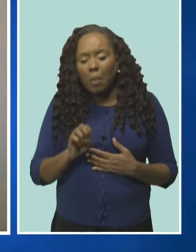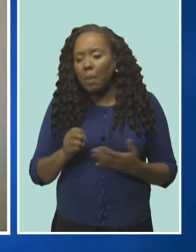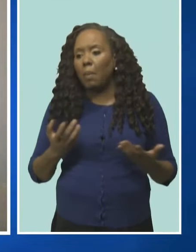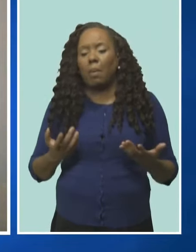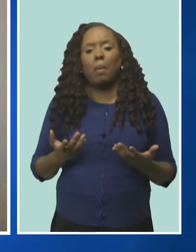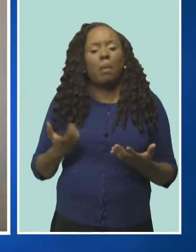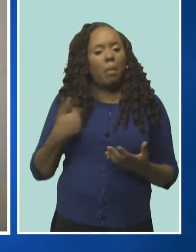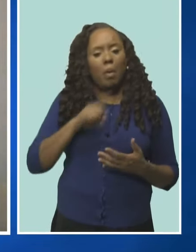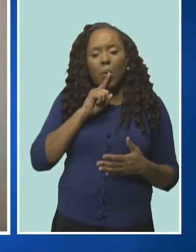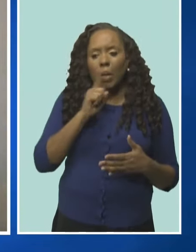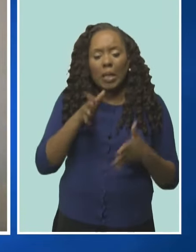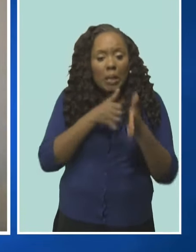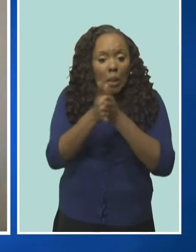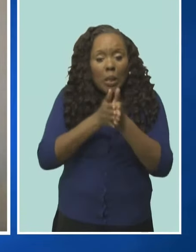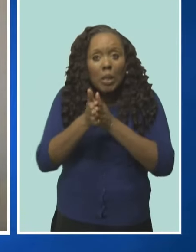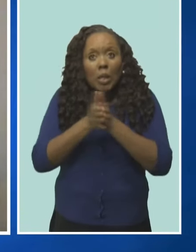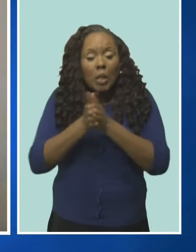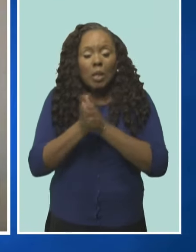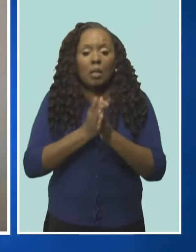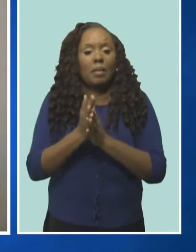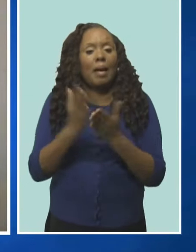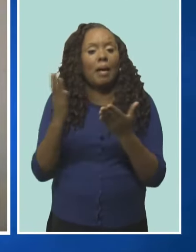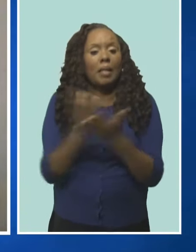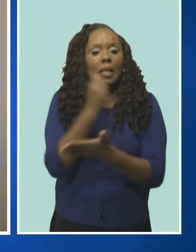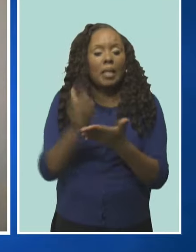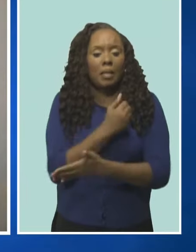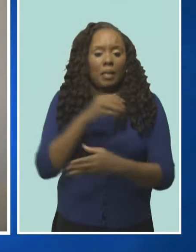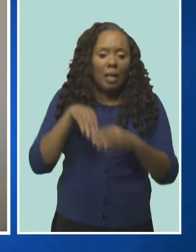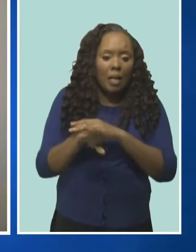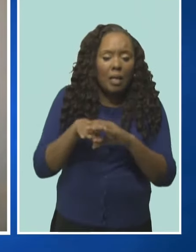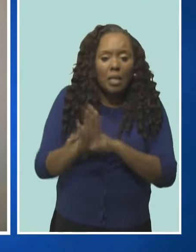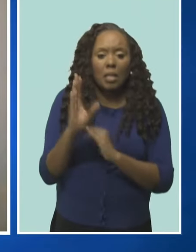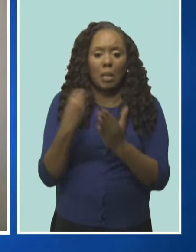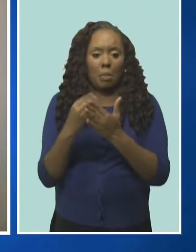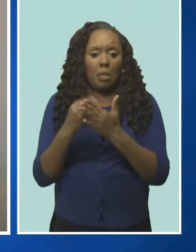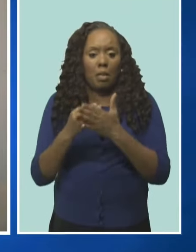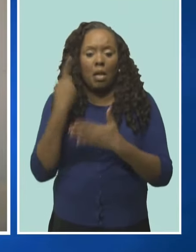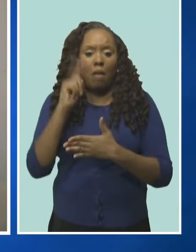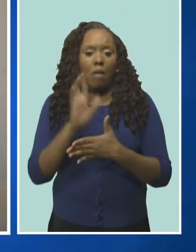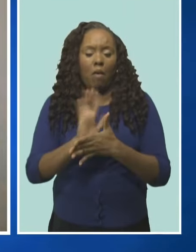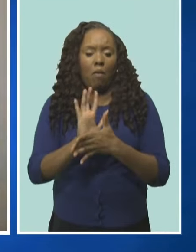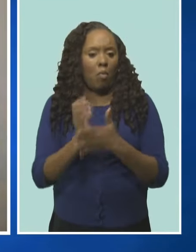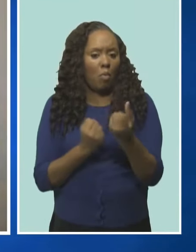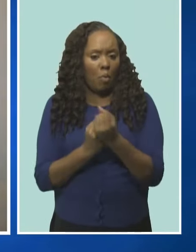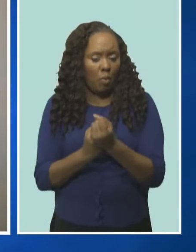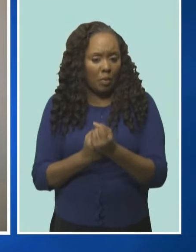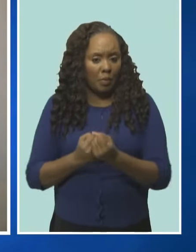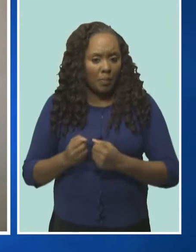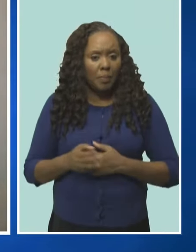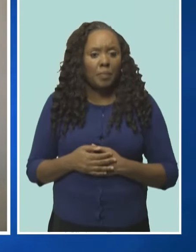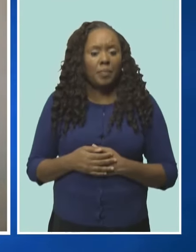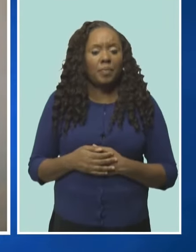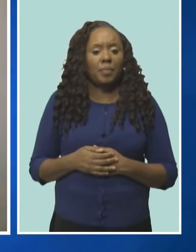similar and equivalent, I should say. And that along with perhaps